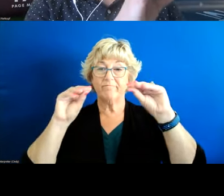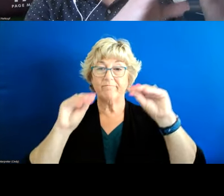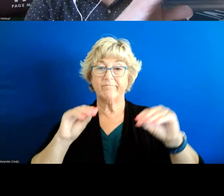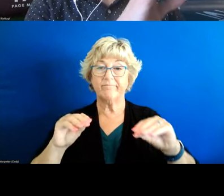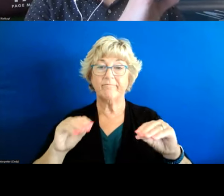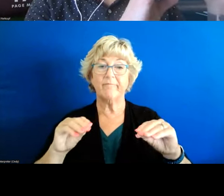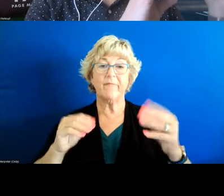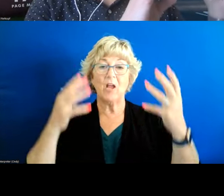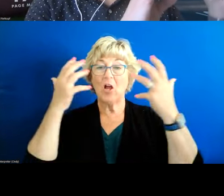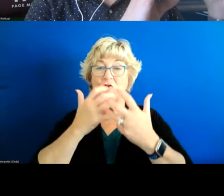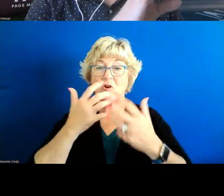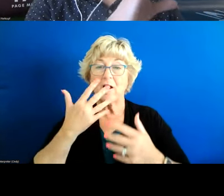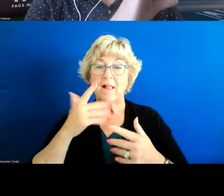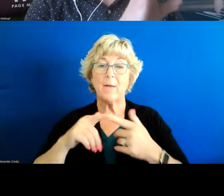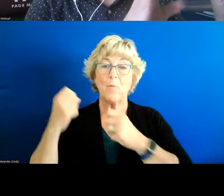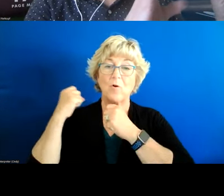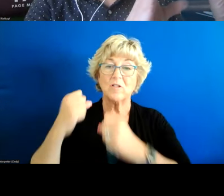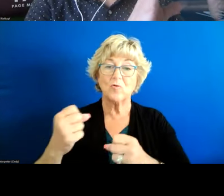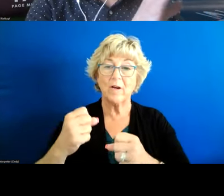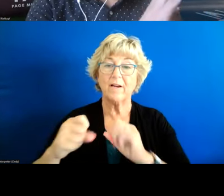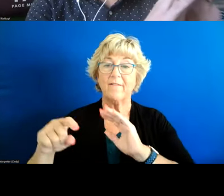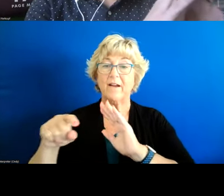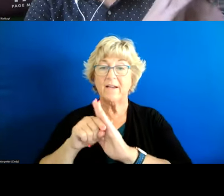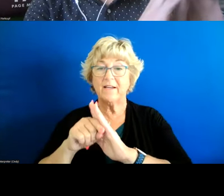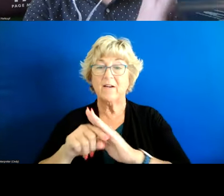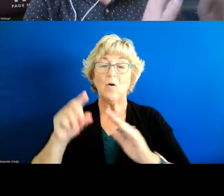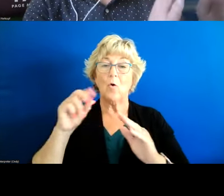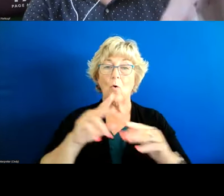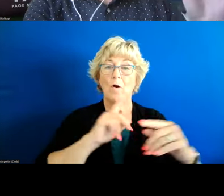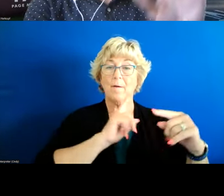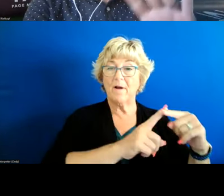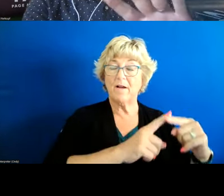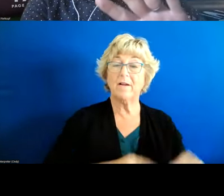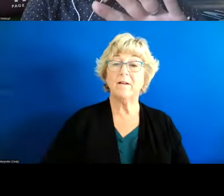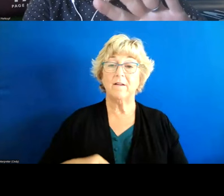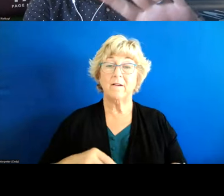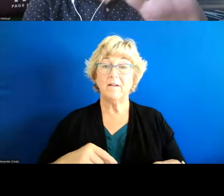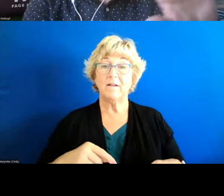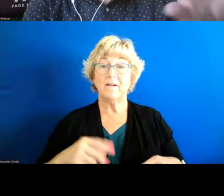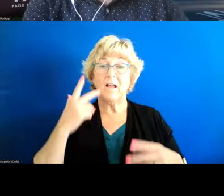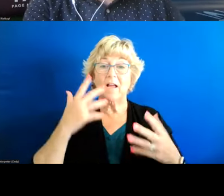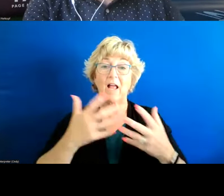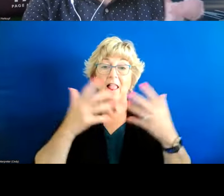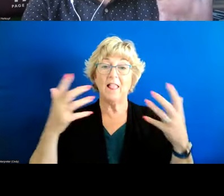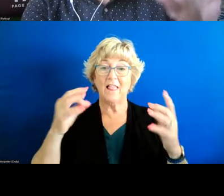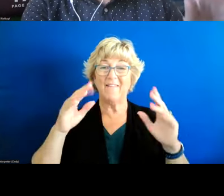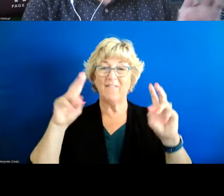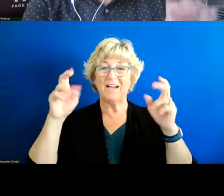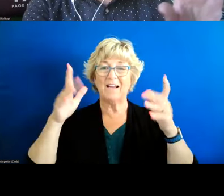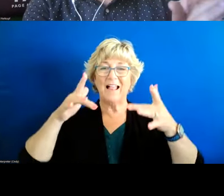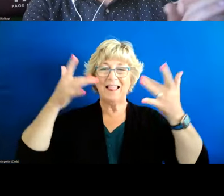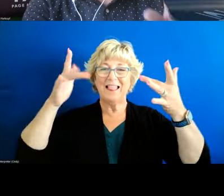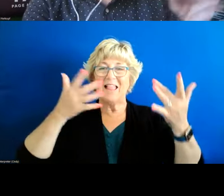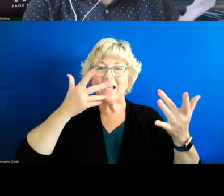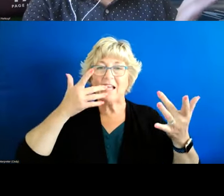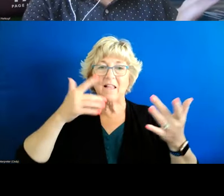colors mean they're either strongly more negatively or positively correlated the take-home point here is there's a lot of sort of light colors colors that